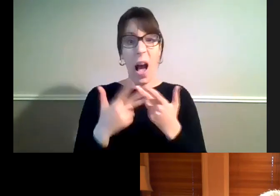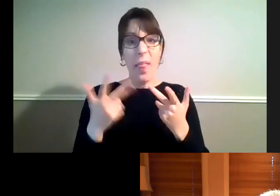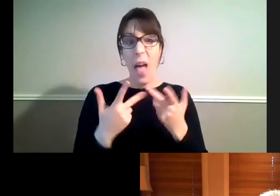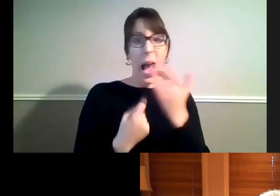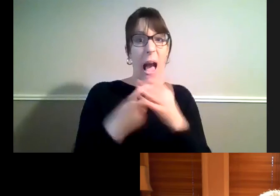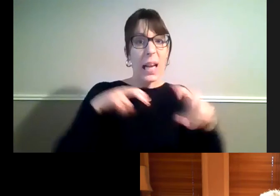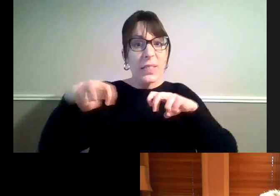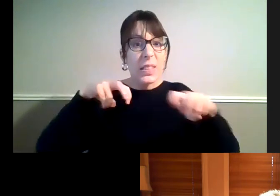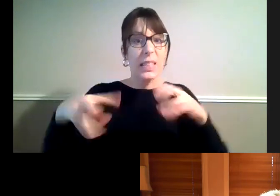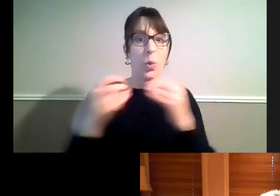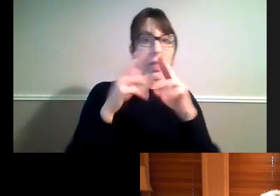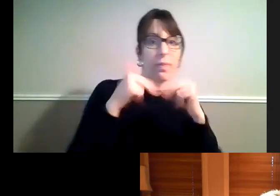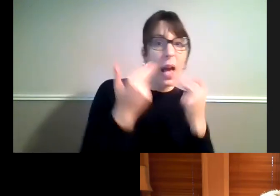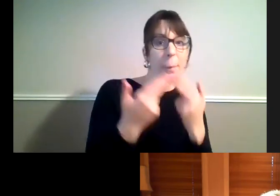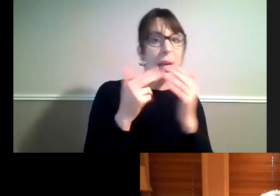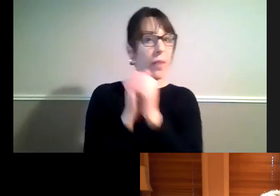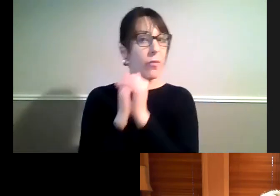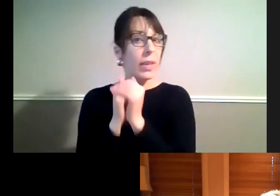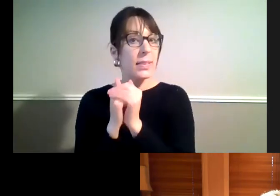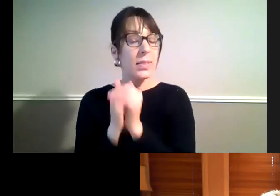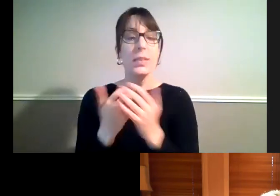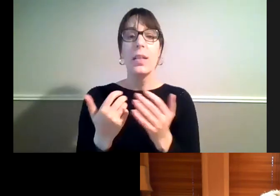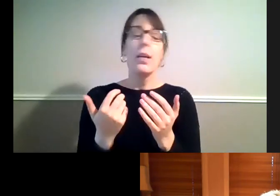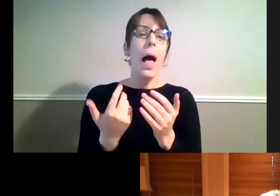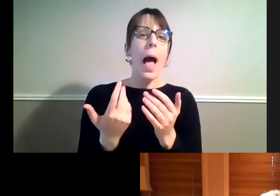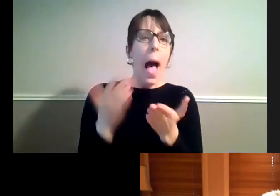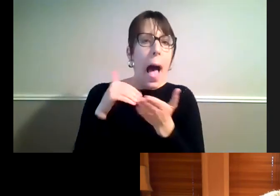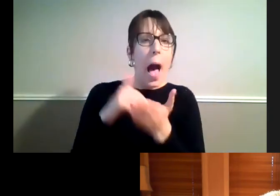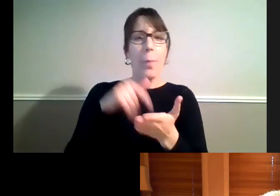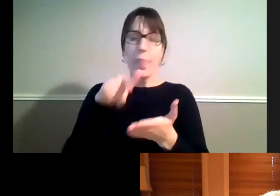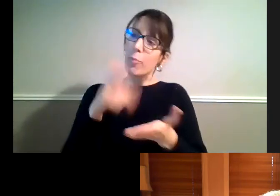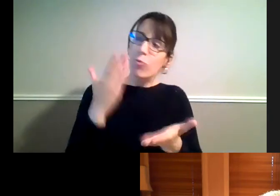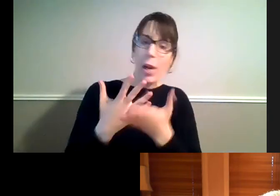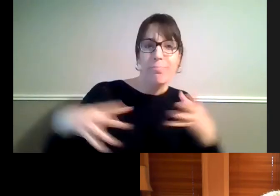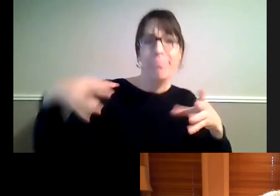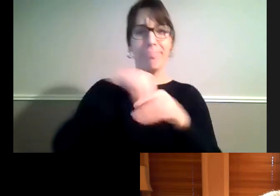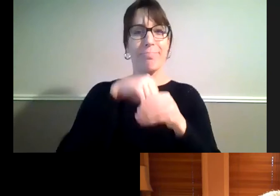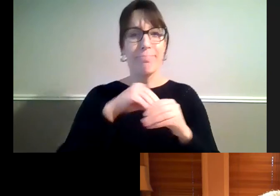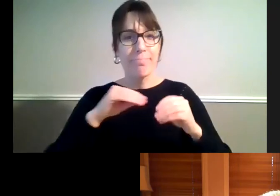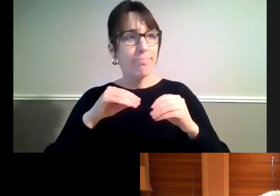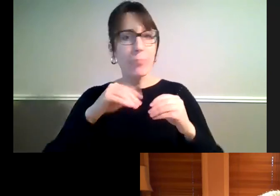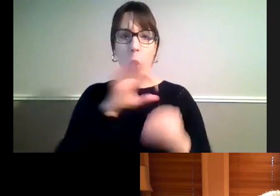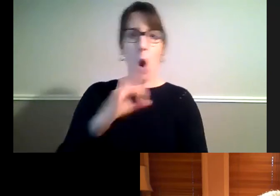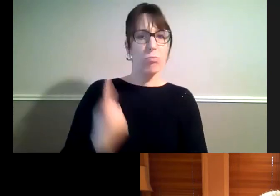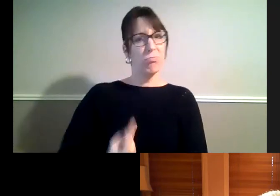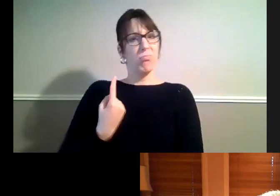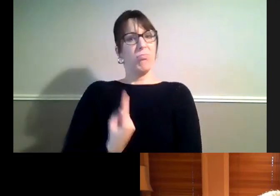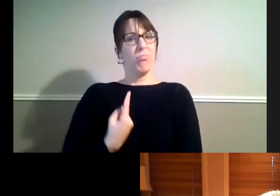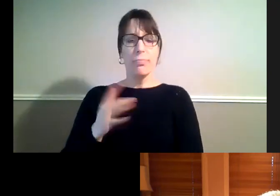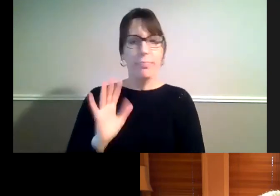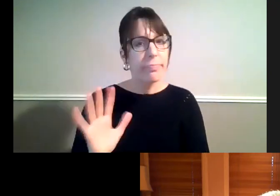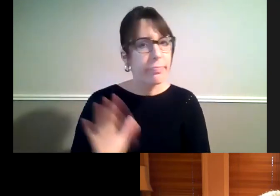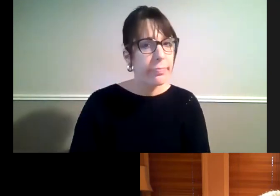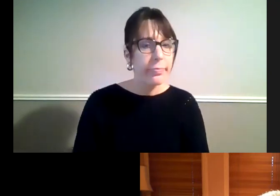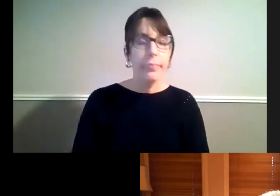that helps make people an active part of society. And as you'll see, as we